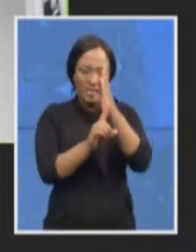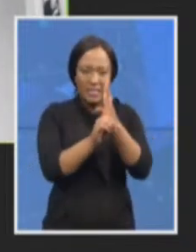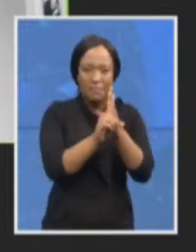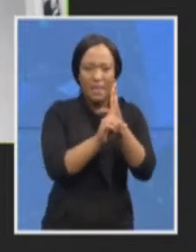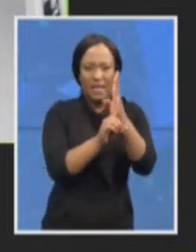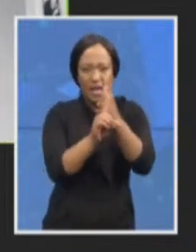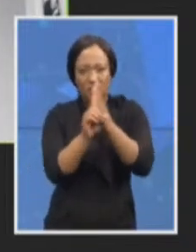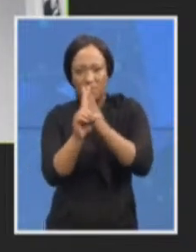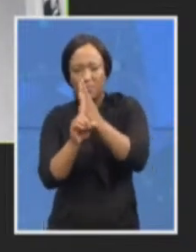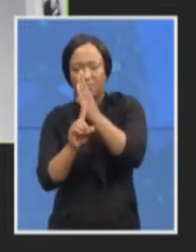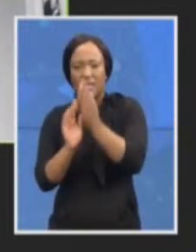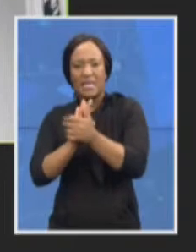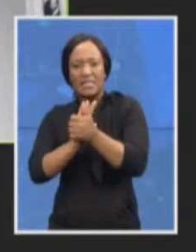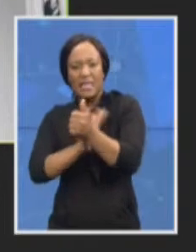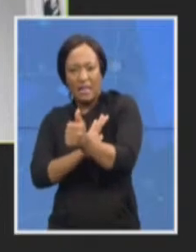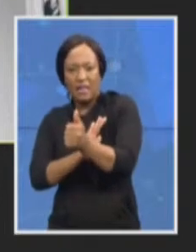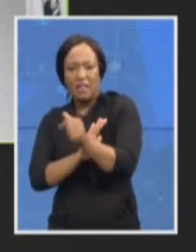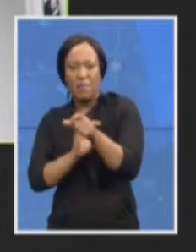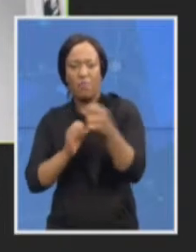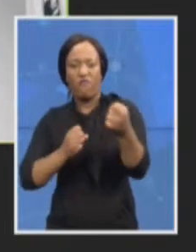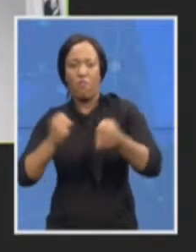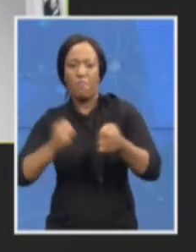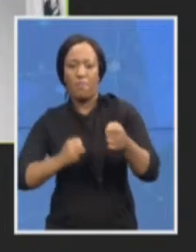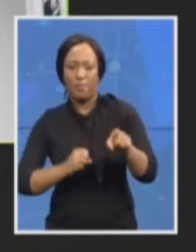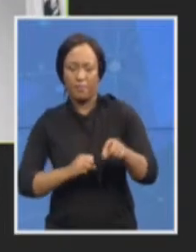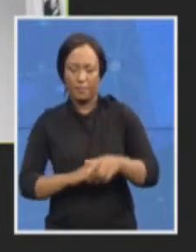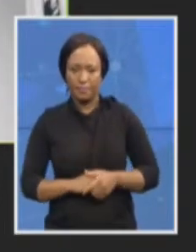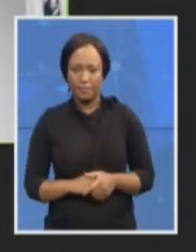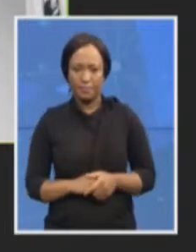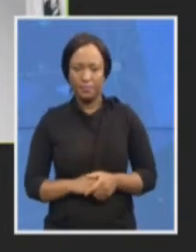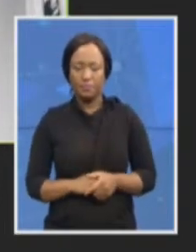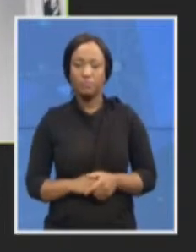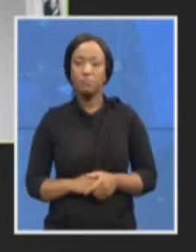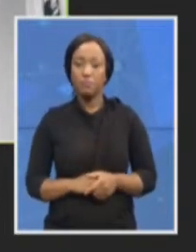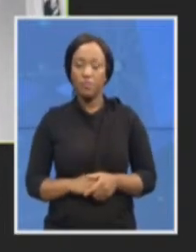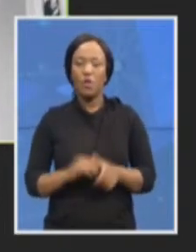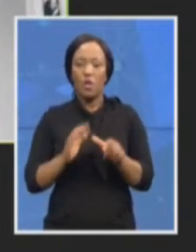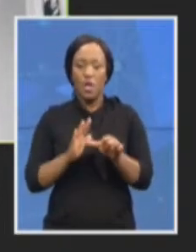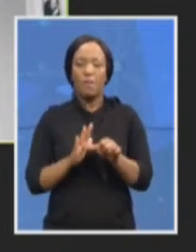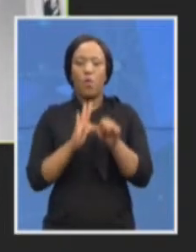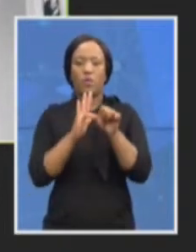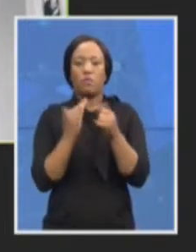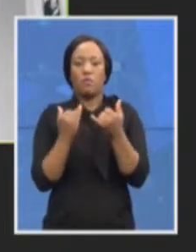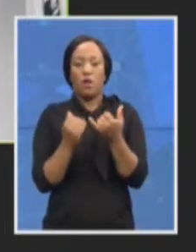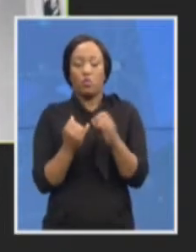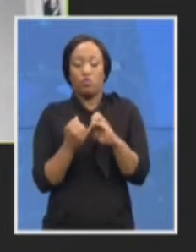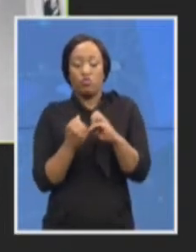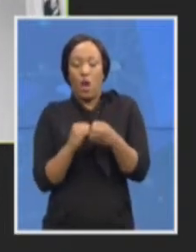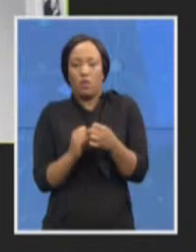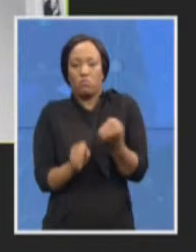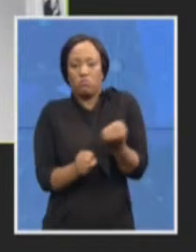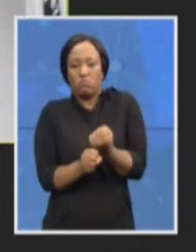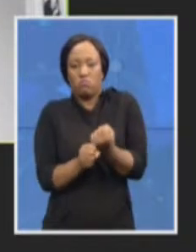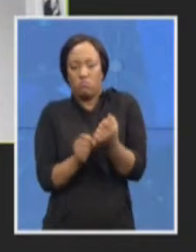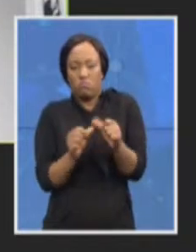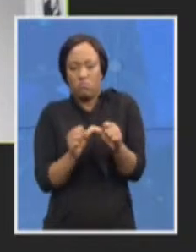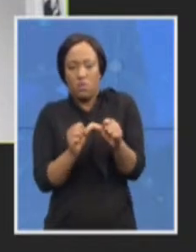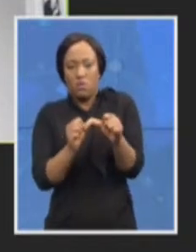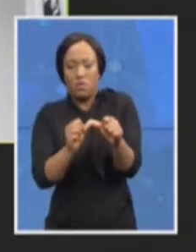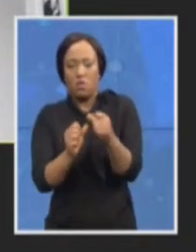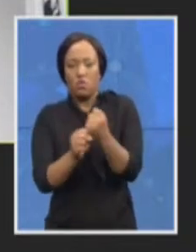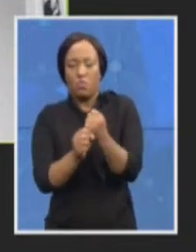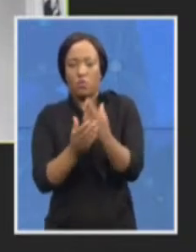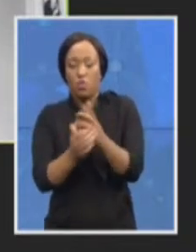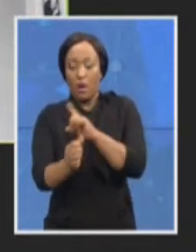And so it's really important that we continue with our efforts to ensure that these capacities are obtained